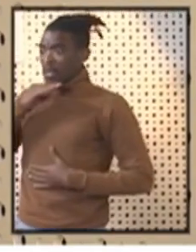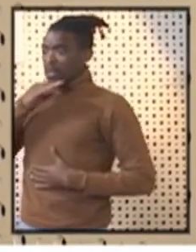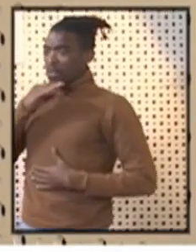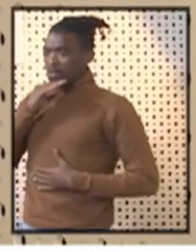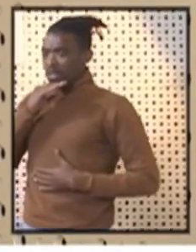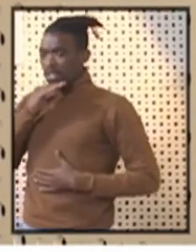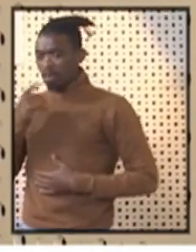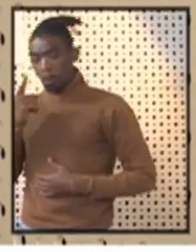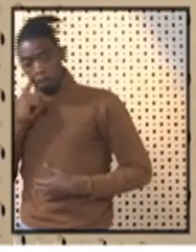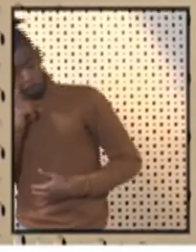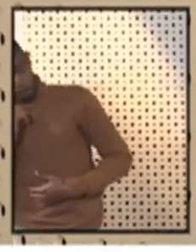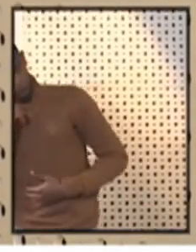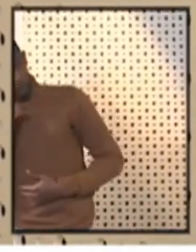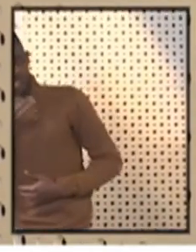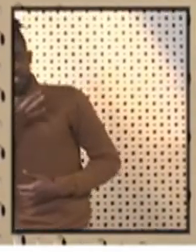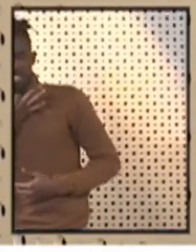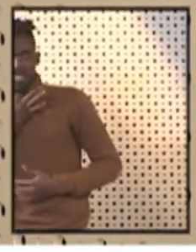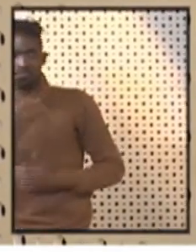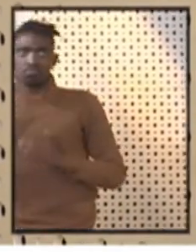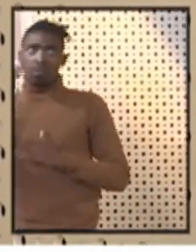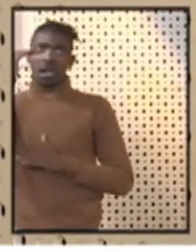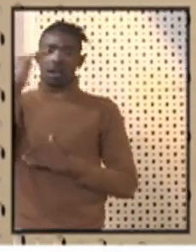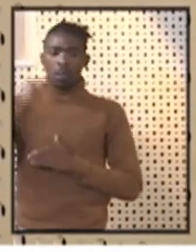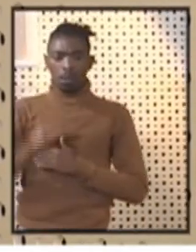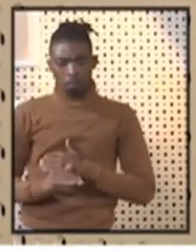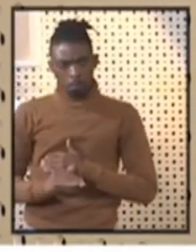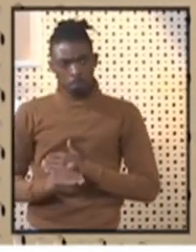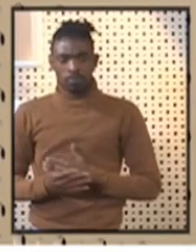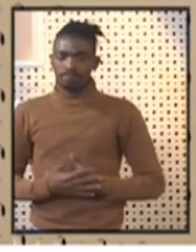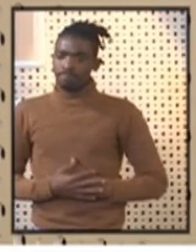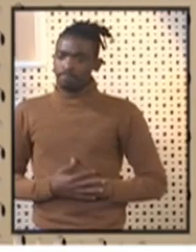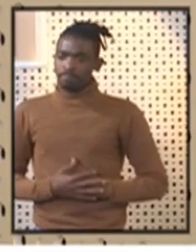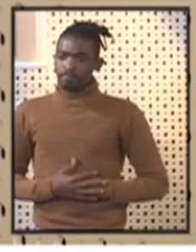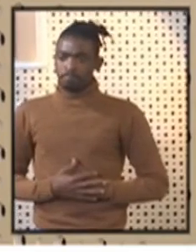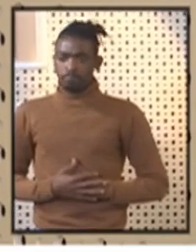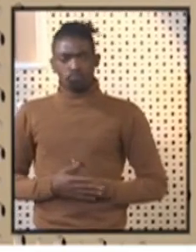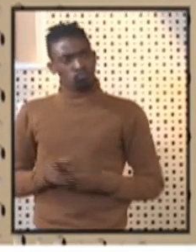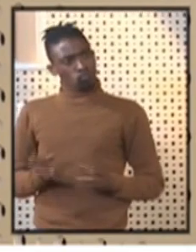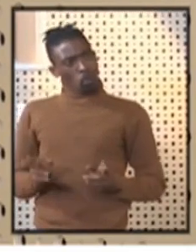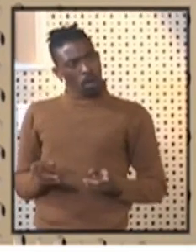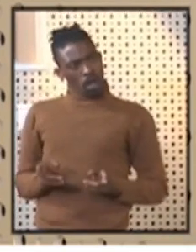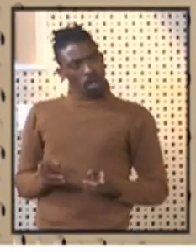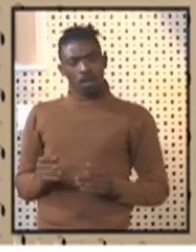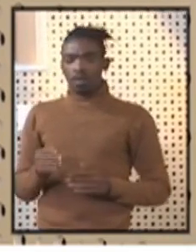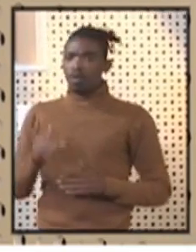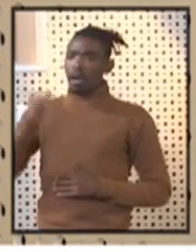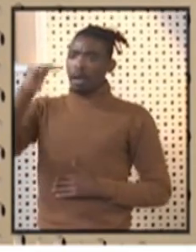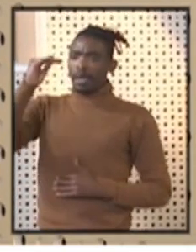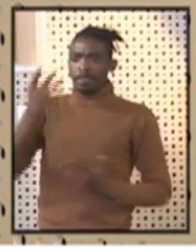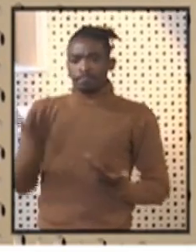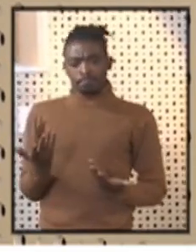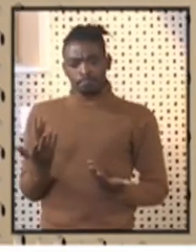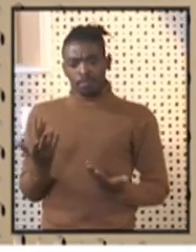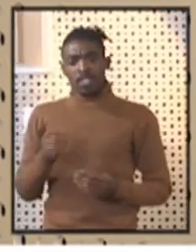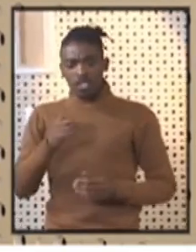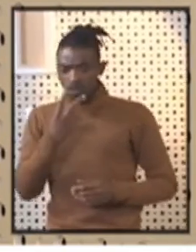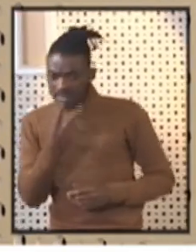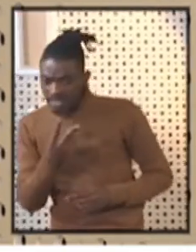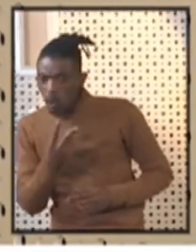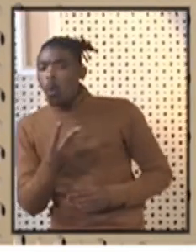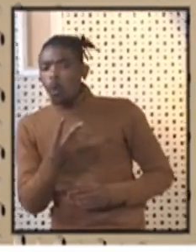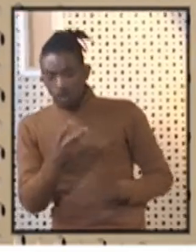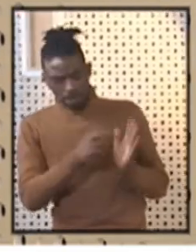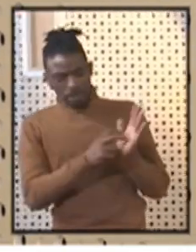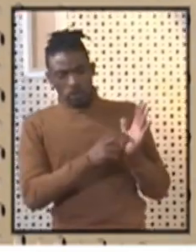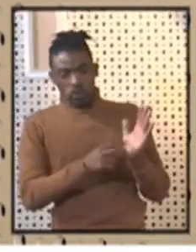risk. When the risk is higher, then you put restriction to contain